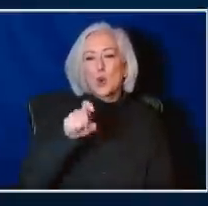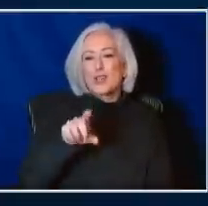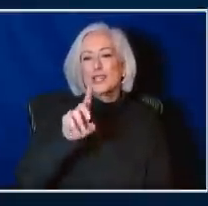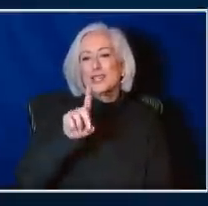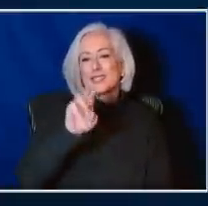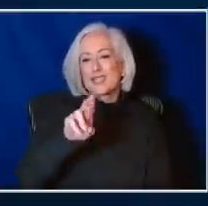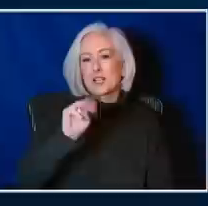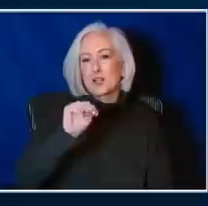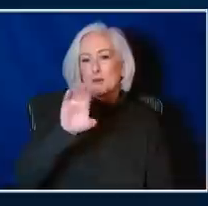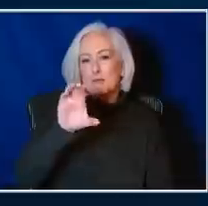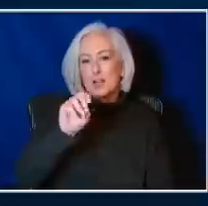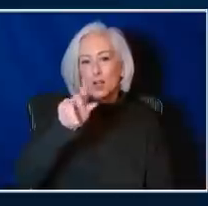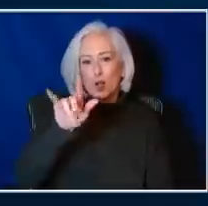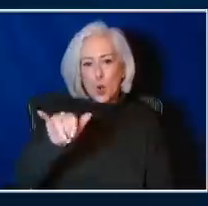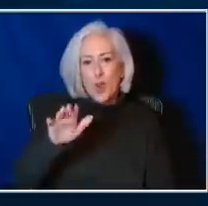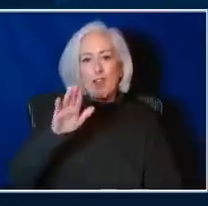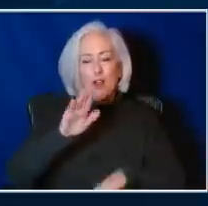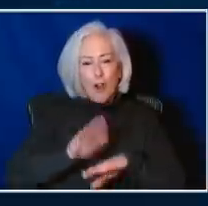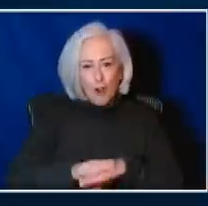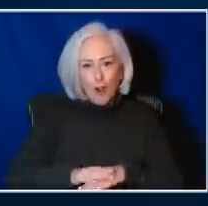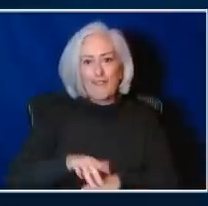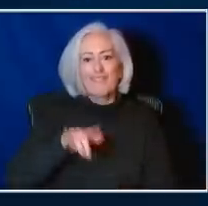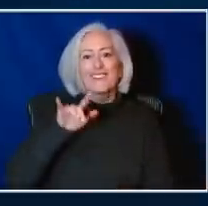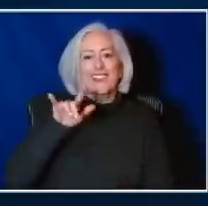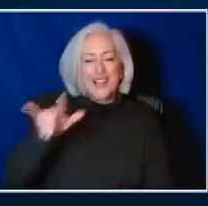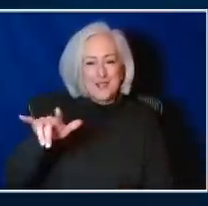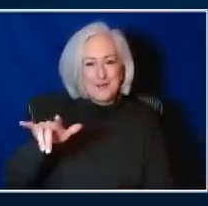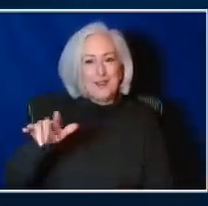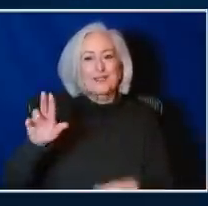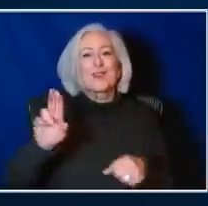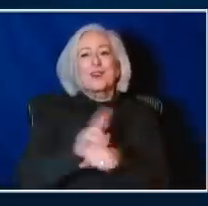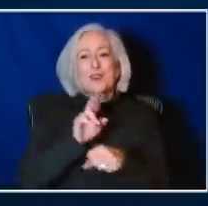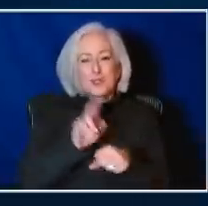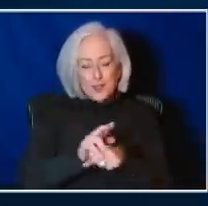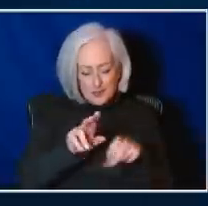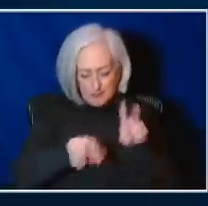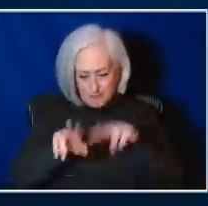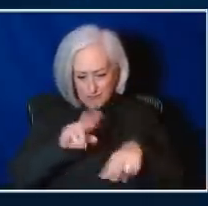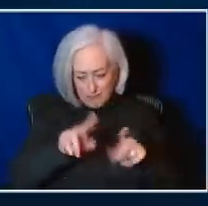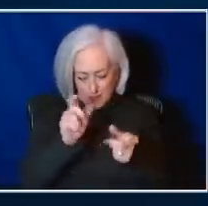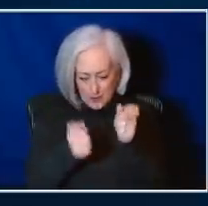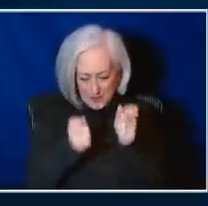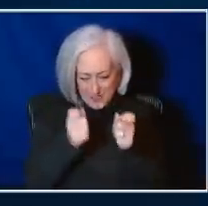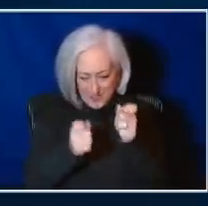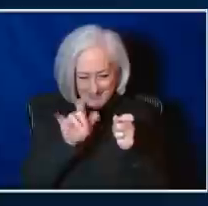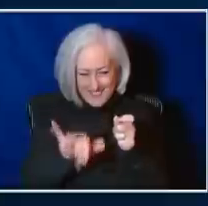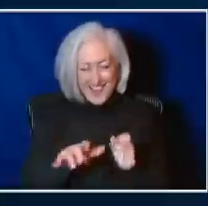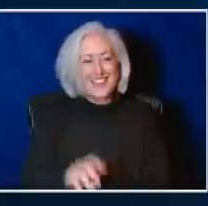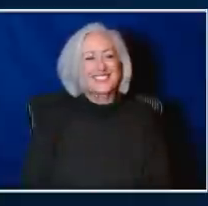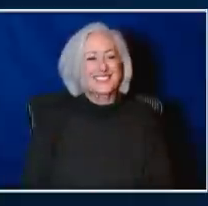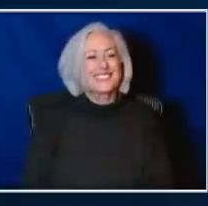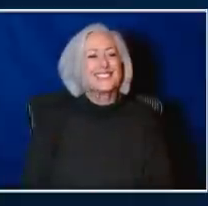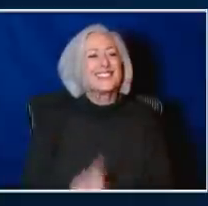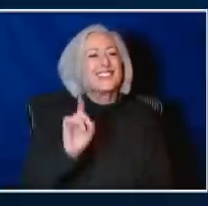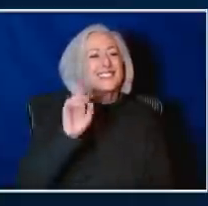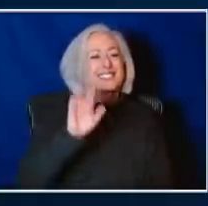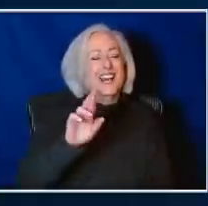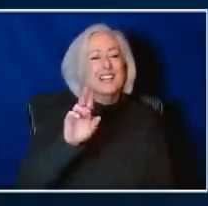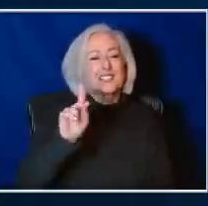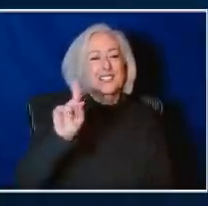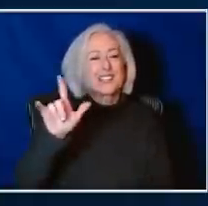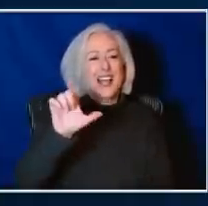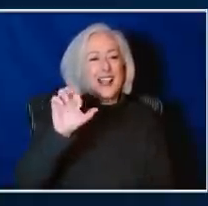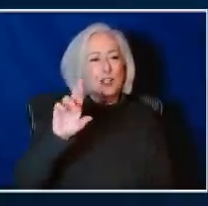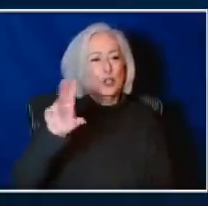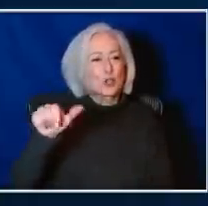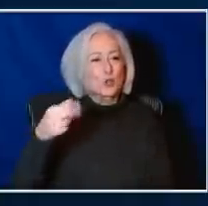synthesizing these on an urgent basis. Got it. All right. Dr. Callender-Rich, nursing